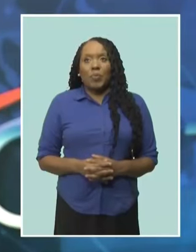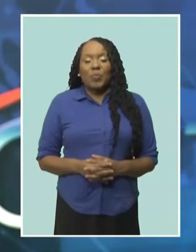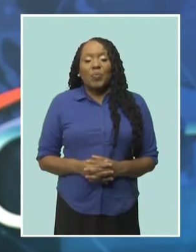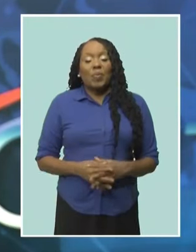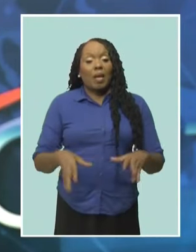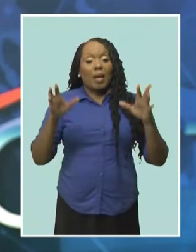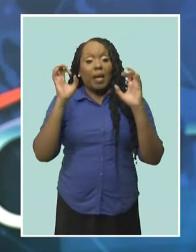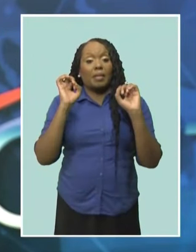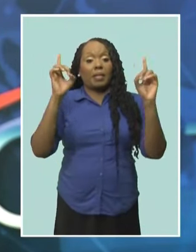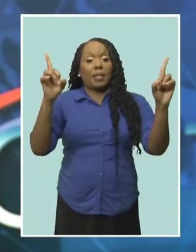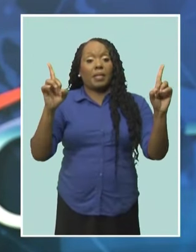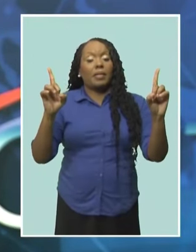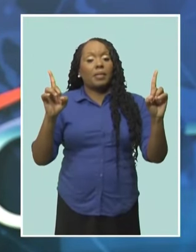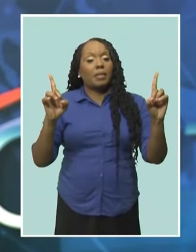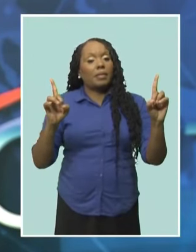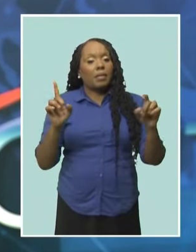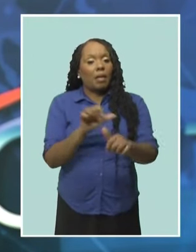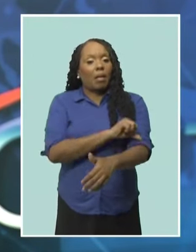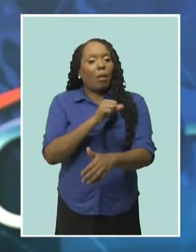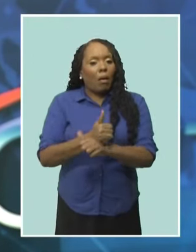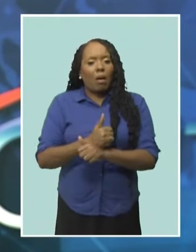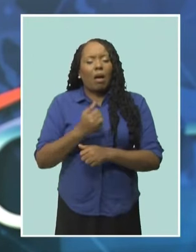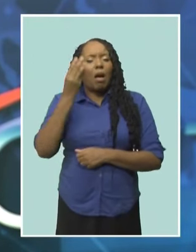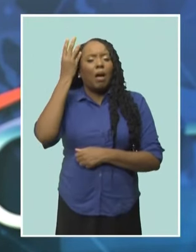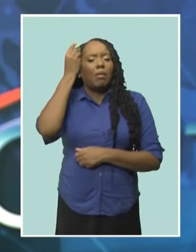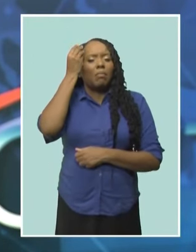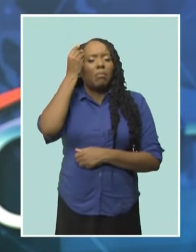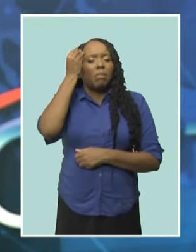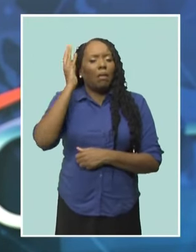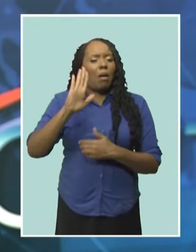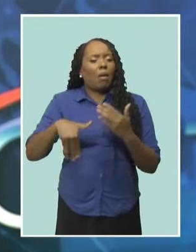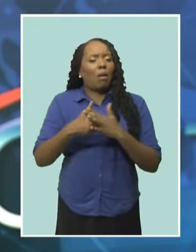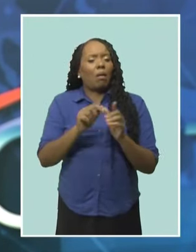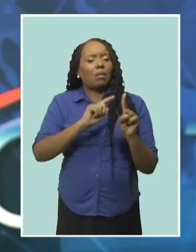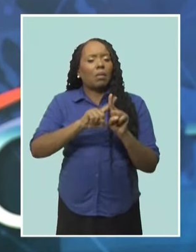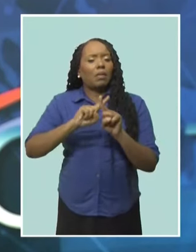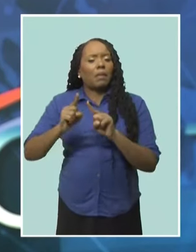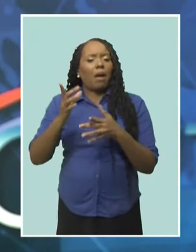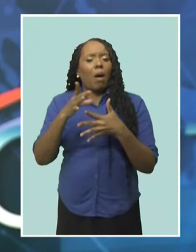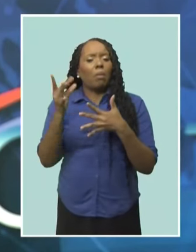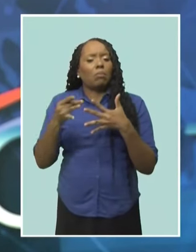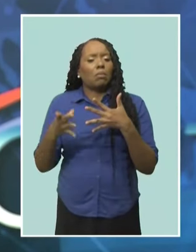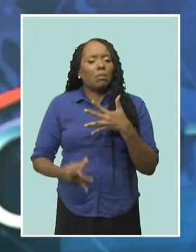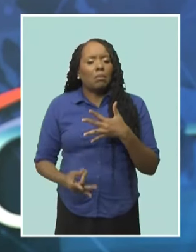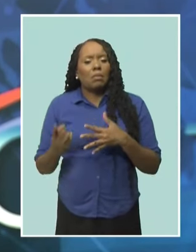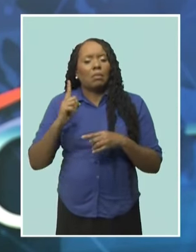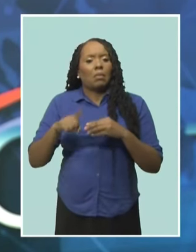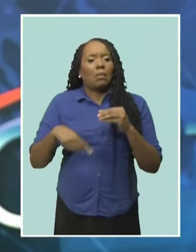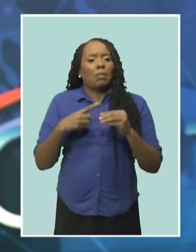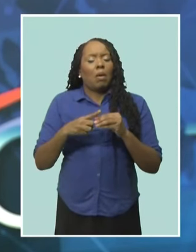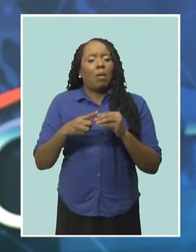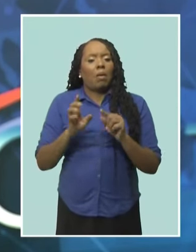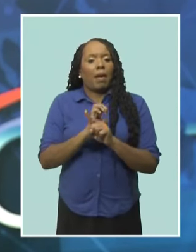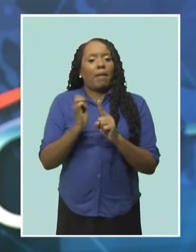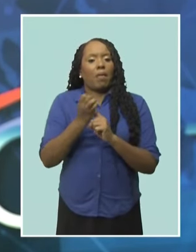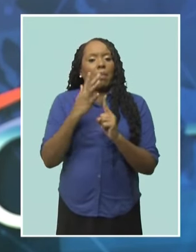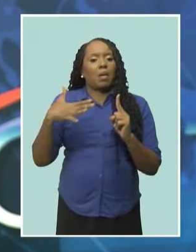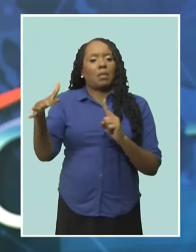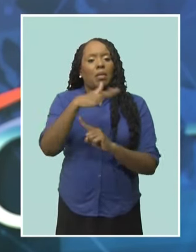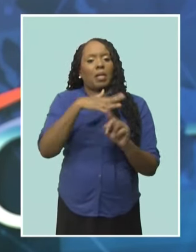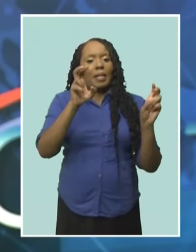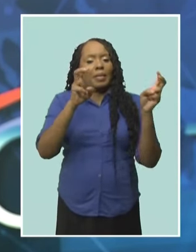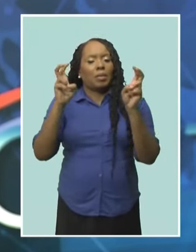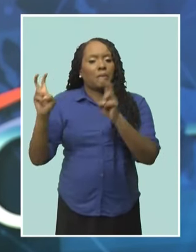Education officials are considering all options in relation to environmental issues at the Lestavon School before a final